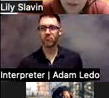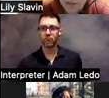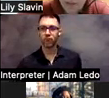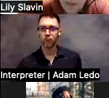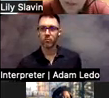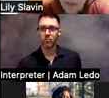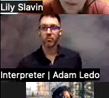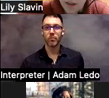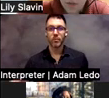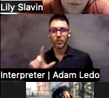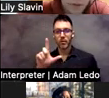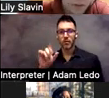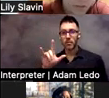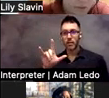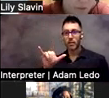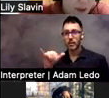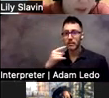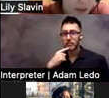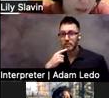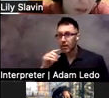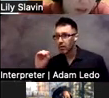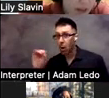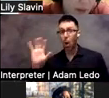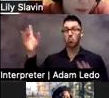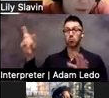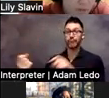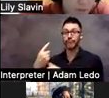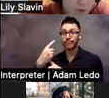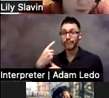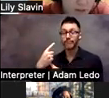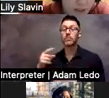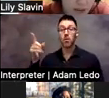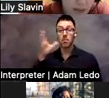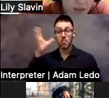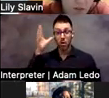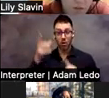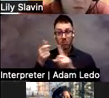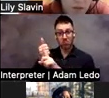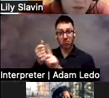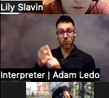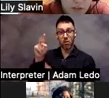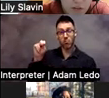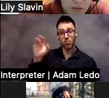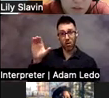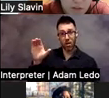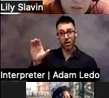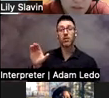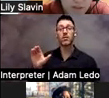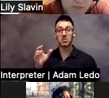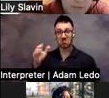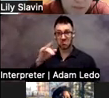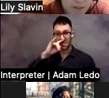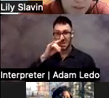I'm not seeing any... Oh, there we go. We've got a parent from North Carolina to a 13-year-old.